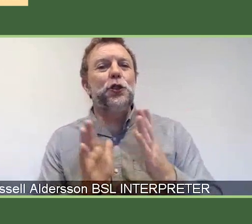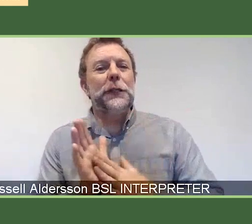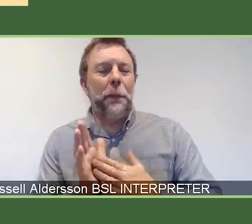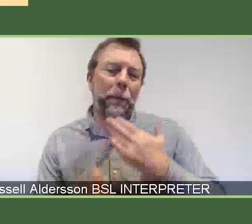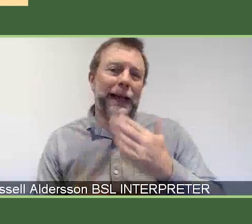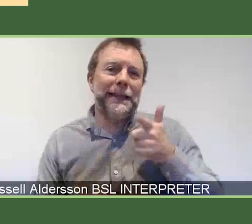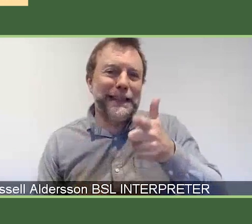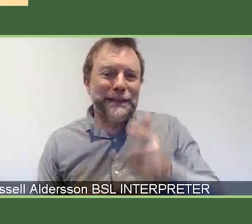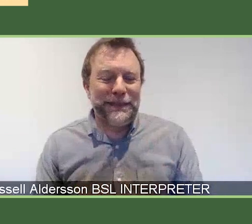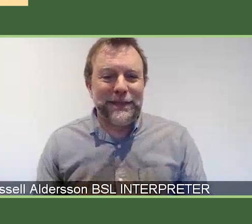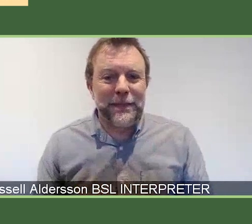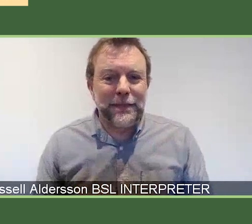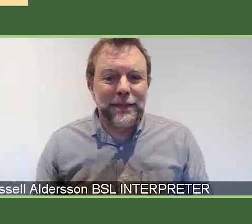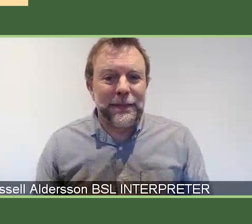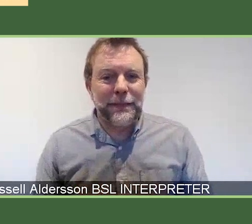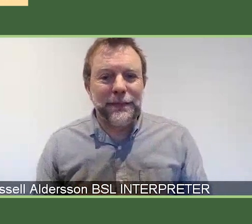video on and introduce yourself?